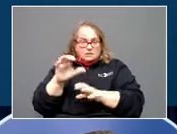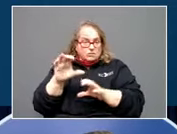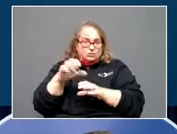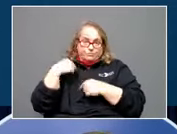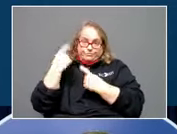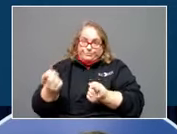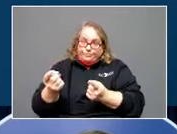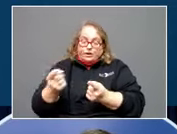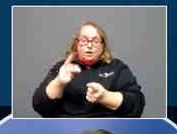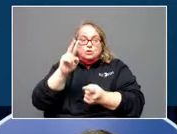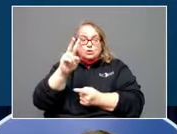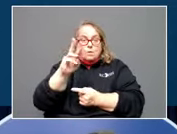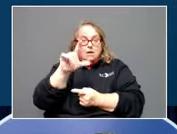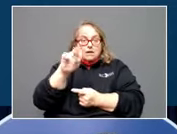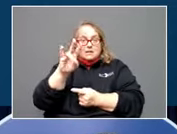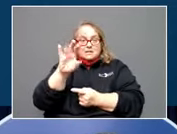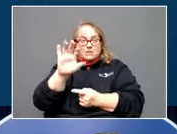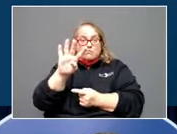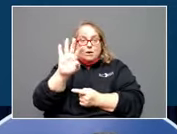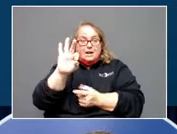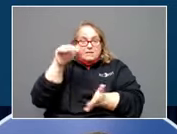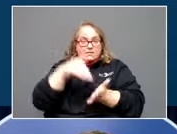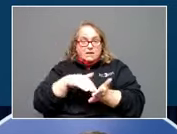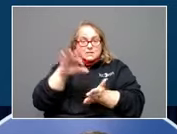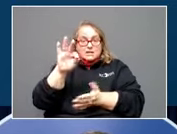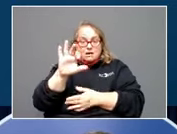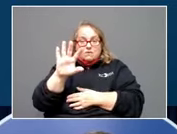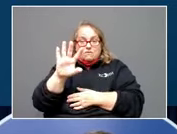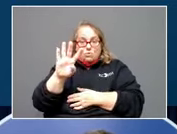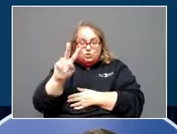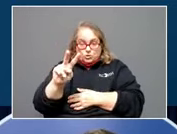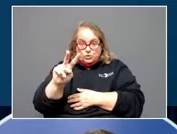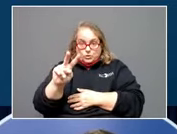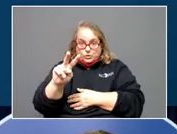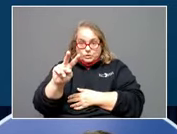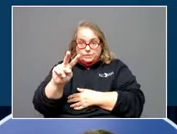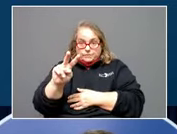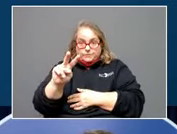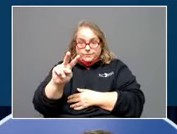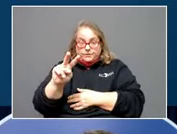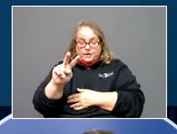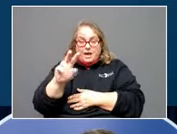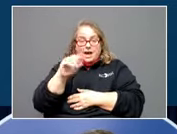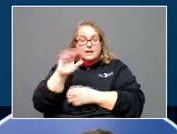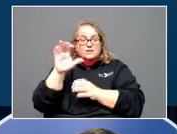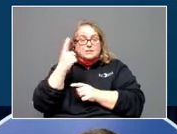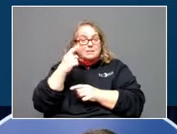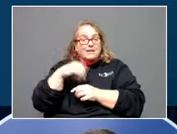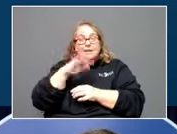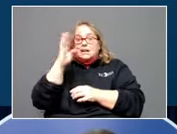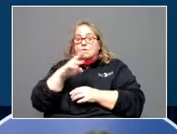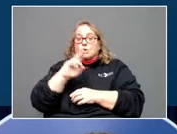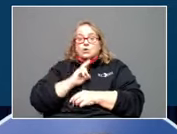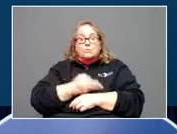,749,942. And even doing something that's never been done in human history, it's not